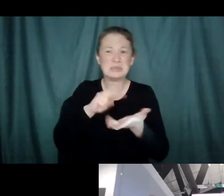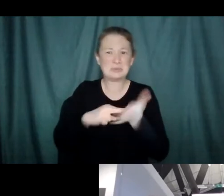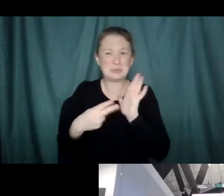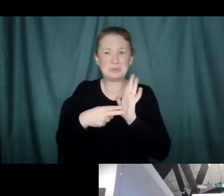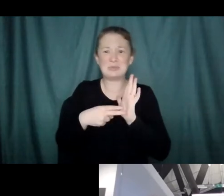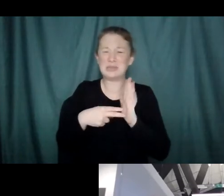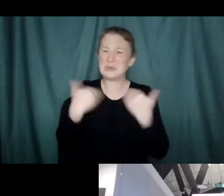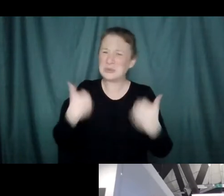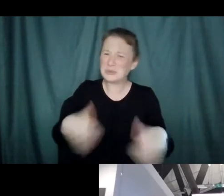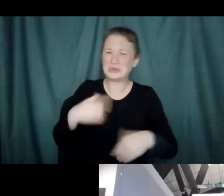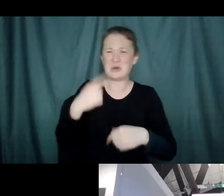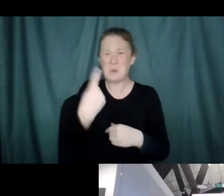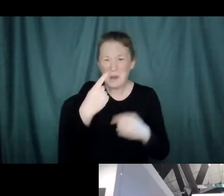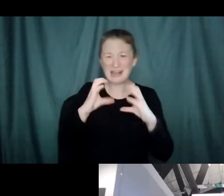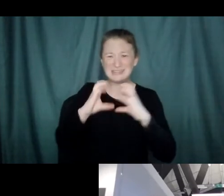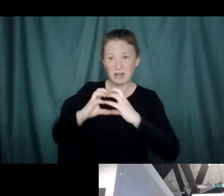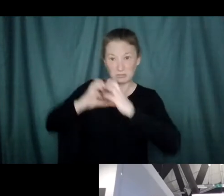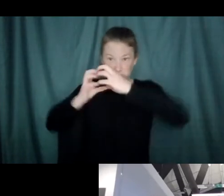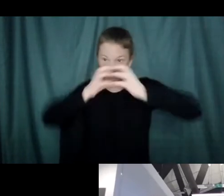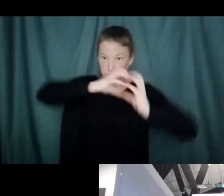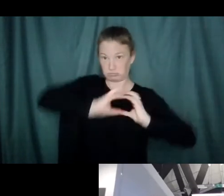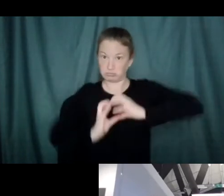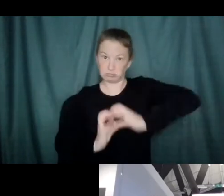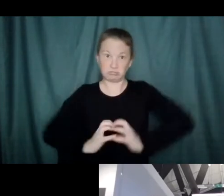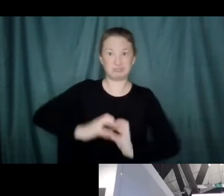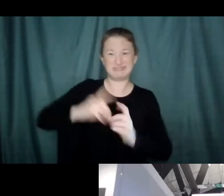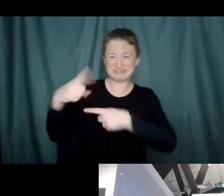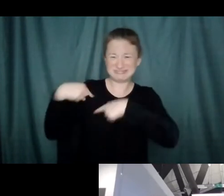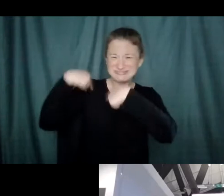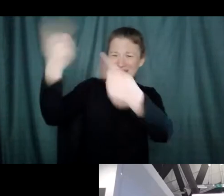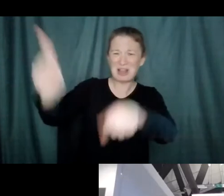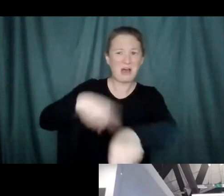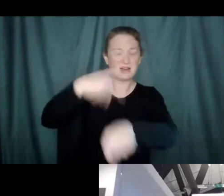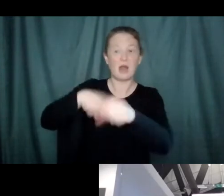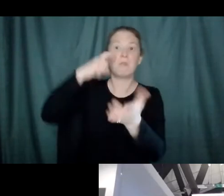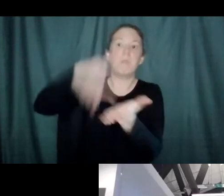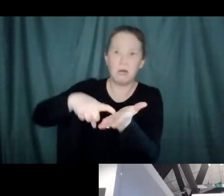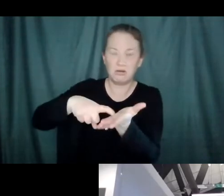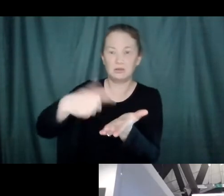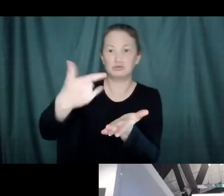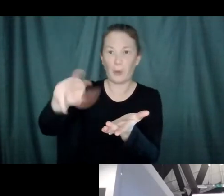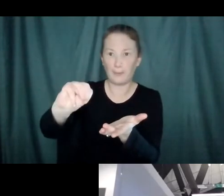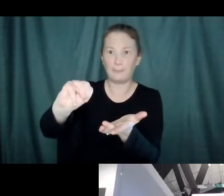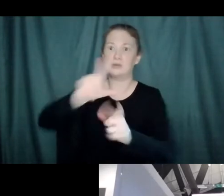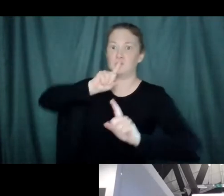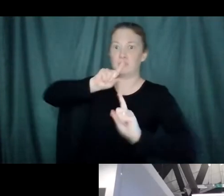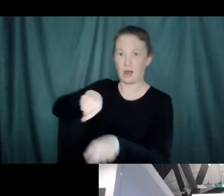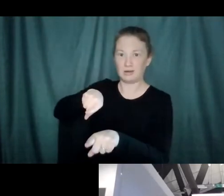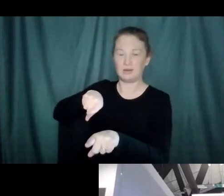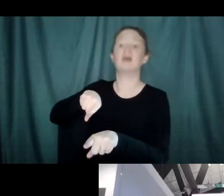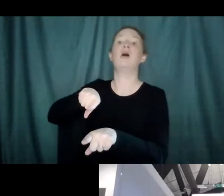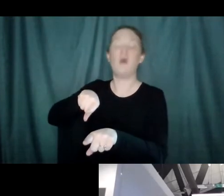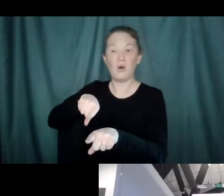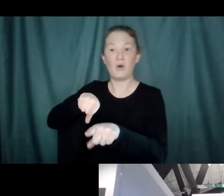that one cell circulating through your body to find that germ and start to respond to it. So when you first get